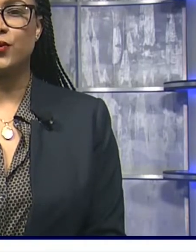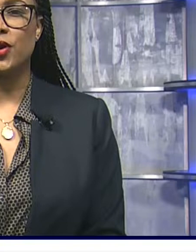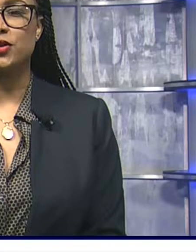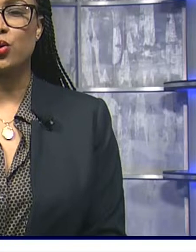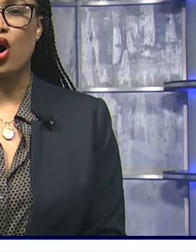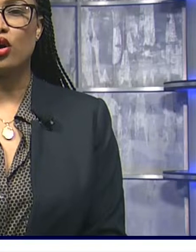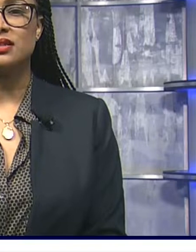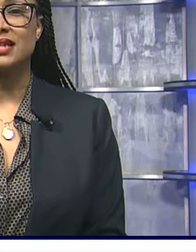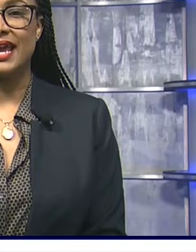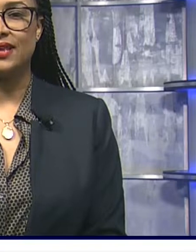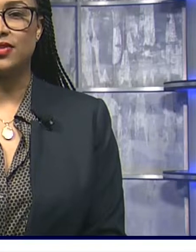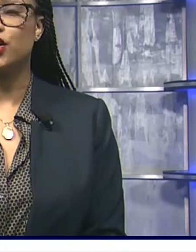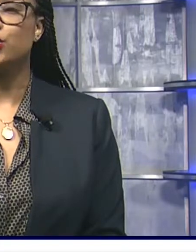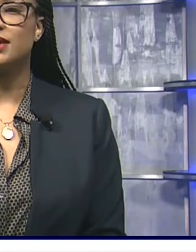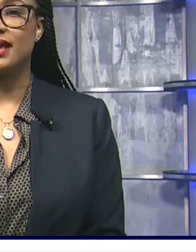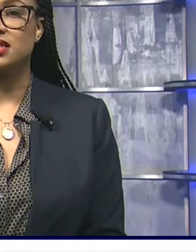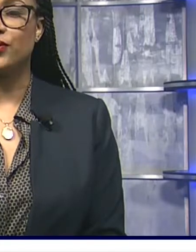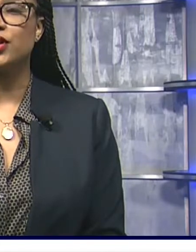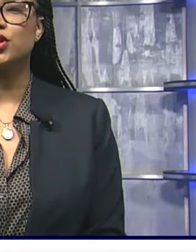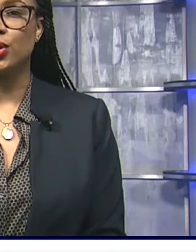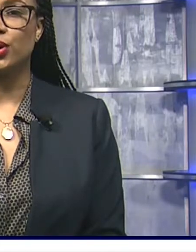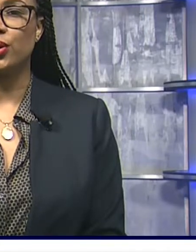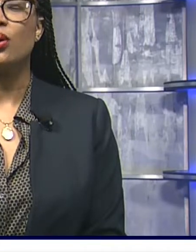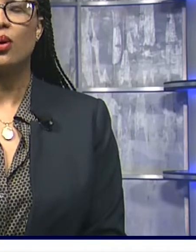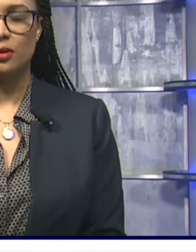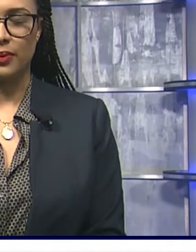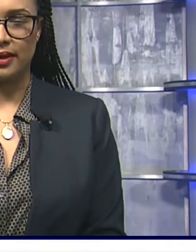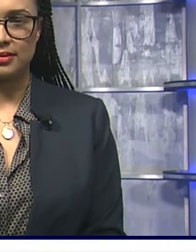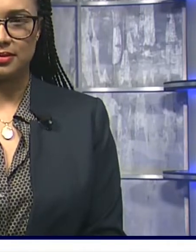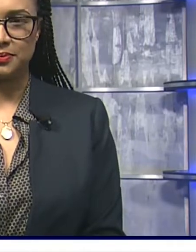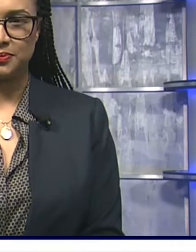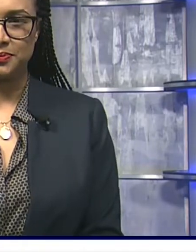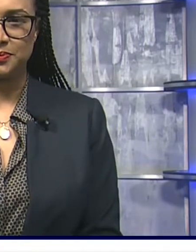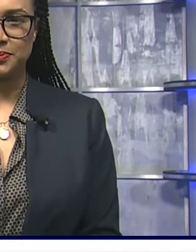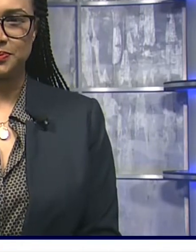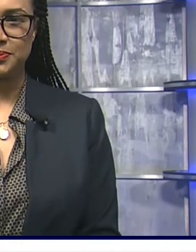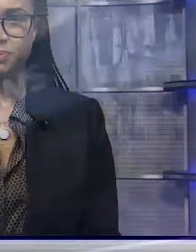24th to August 8th, the new date for the Tokyo Olympics.